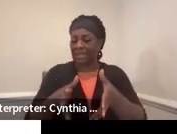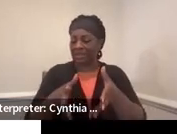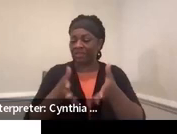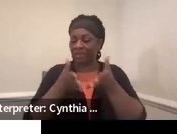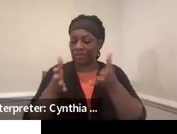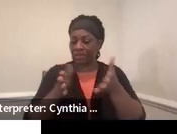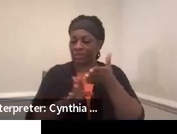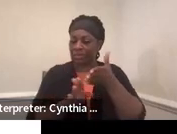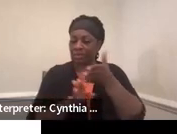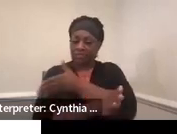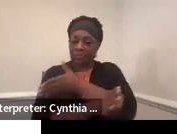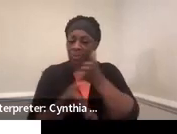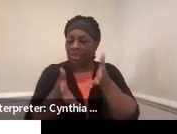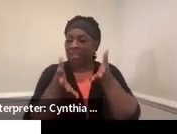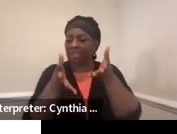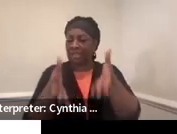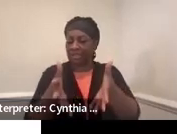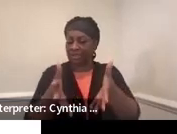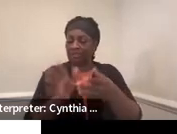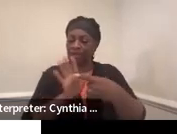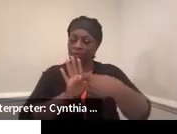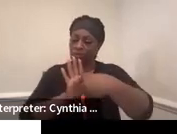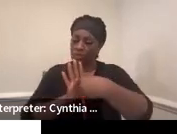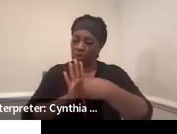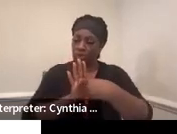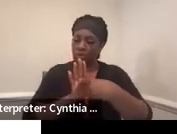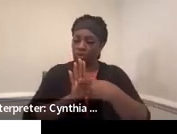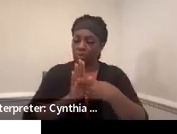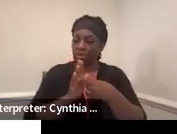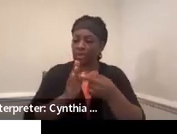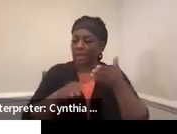on because that shows movement.